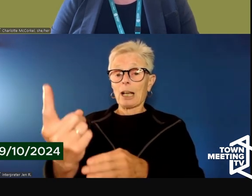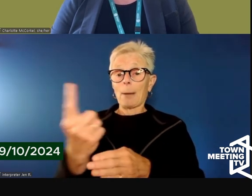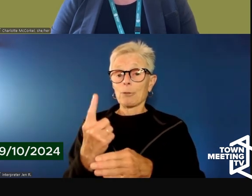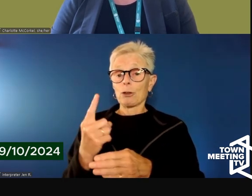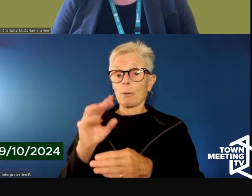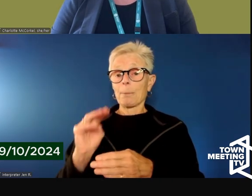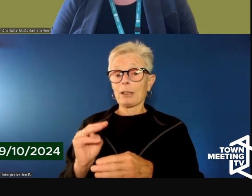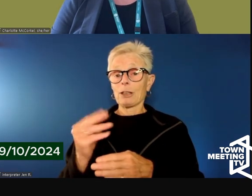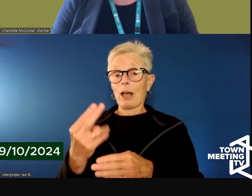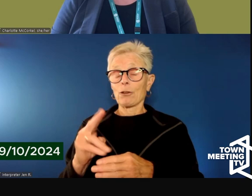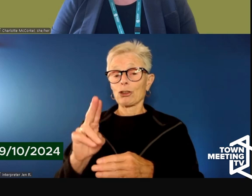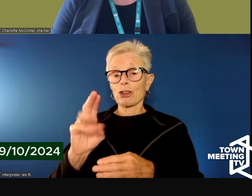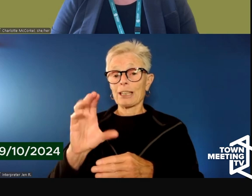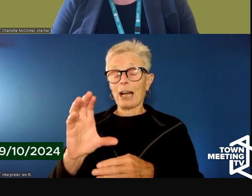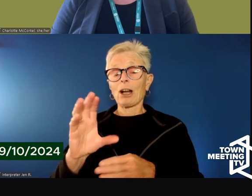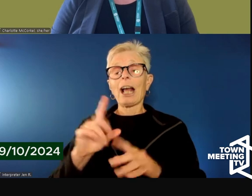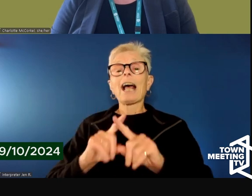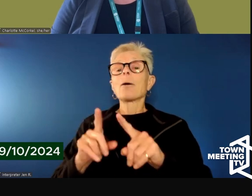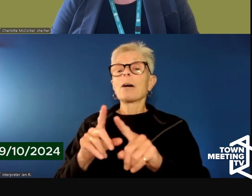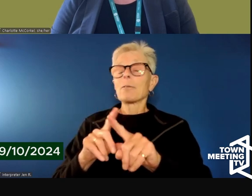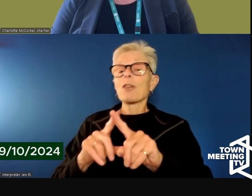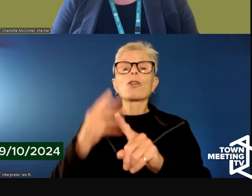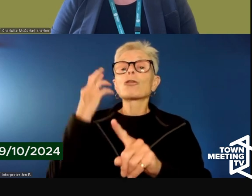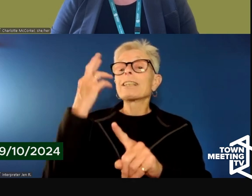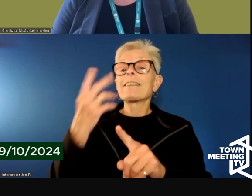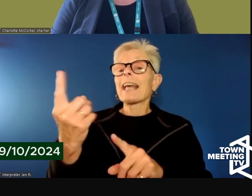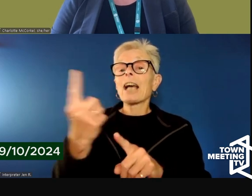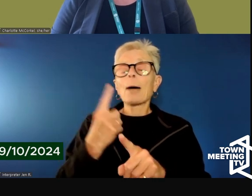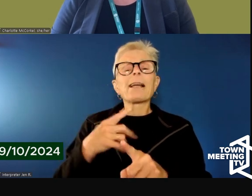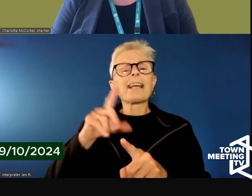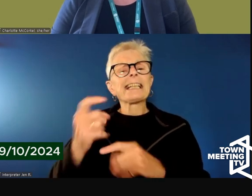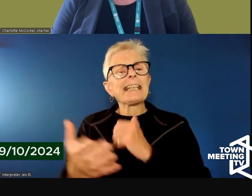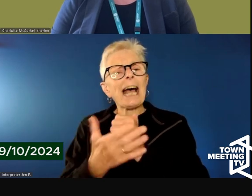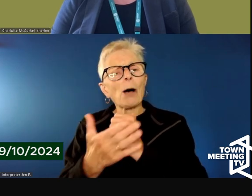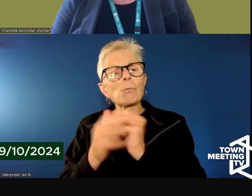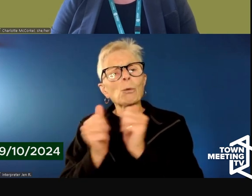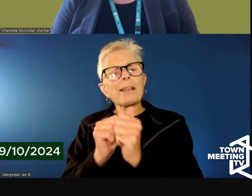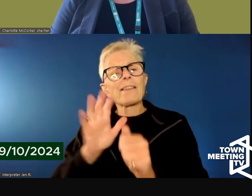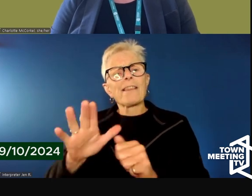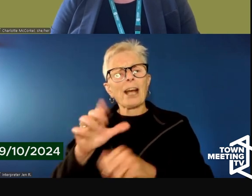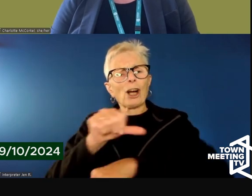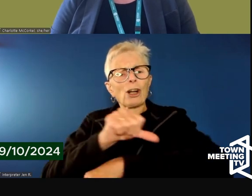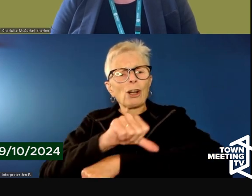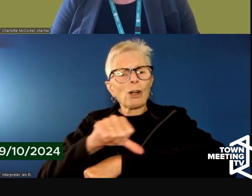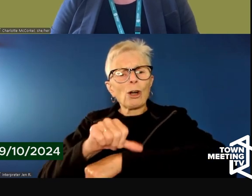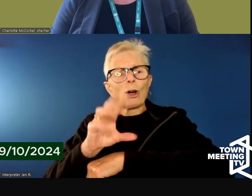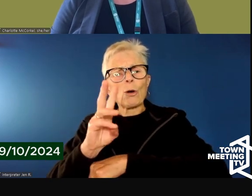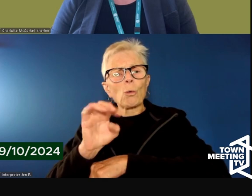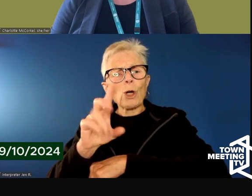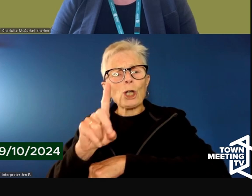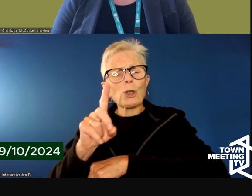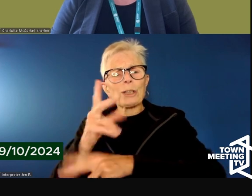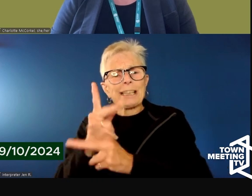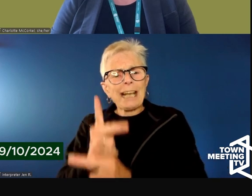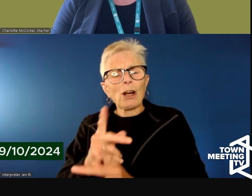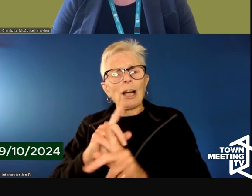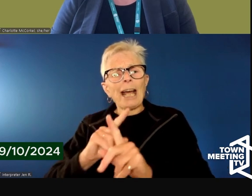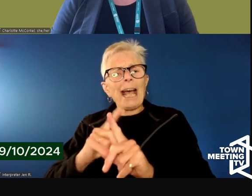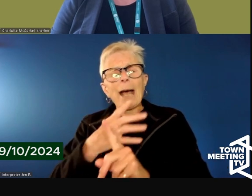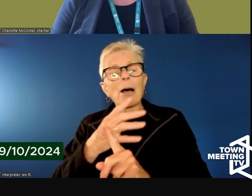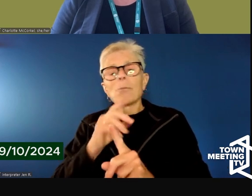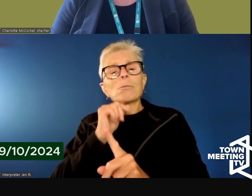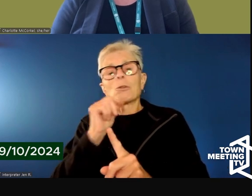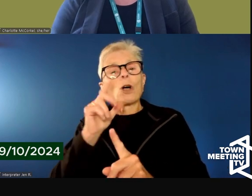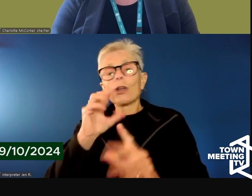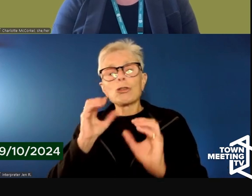need support with wound care or something along those lines, but don't have a mental health crisis.